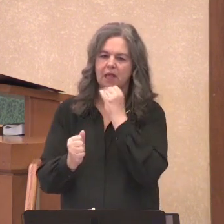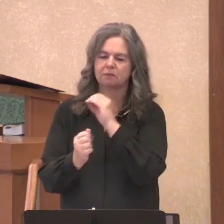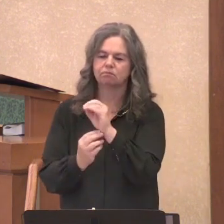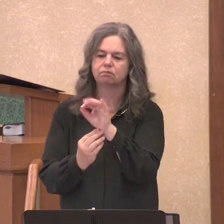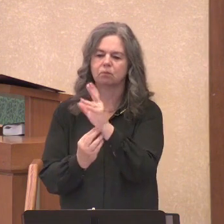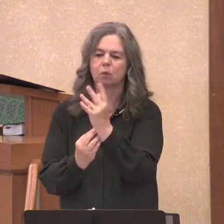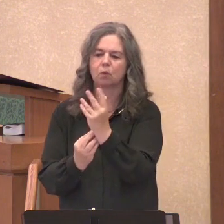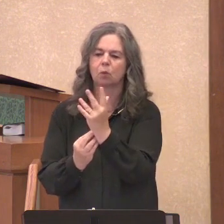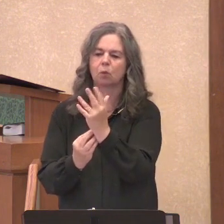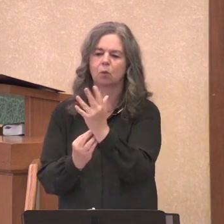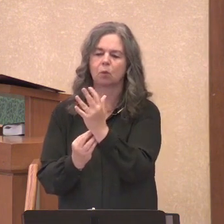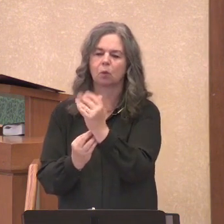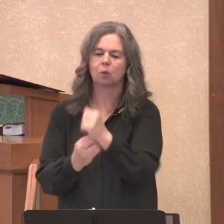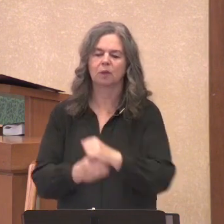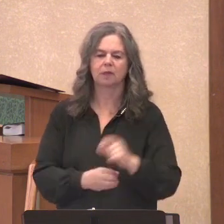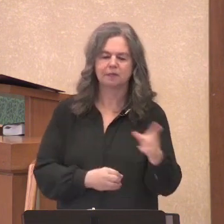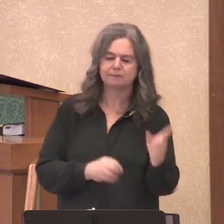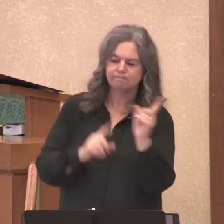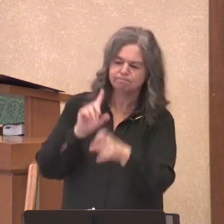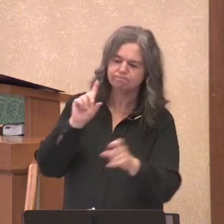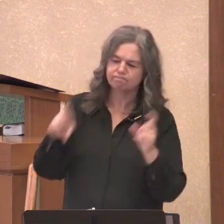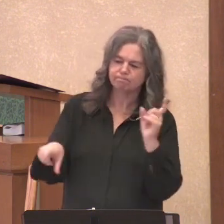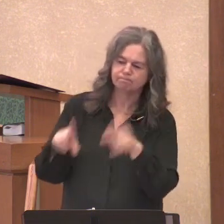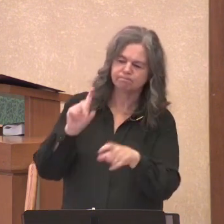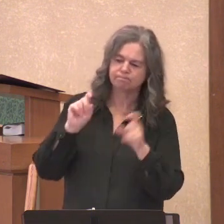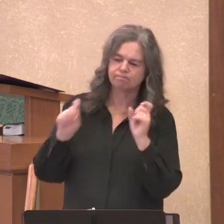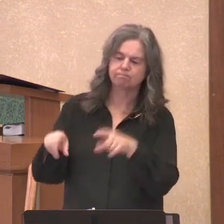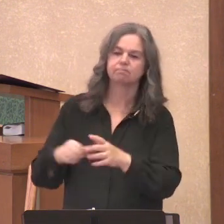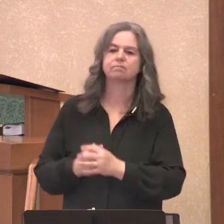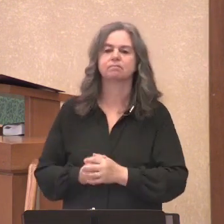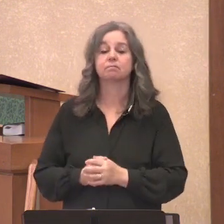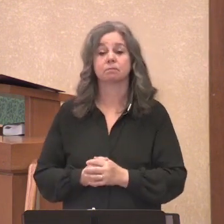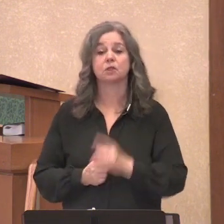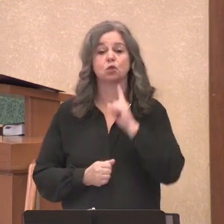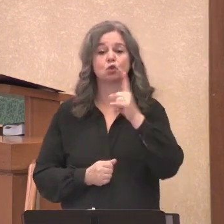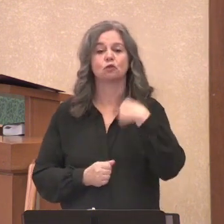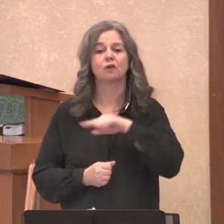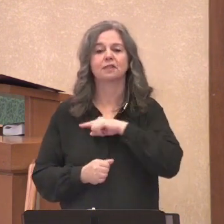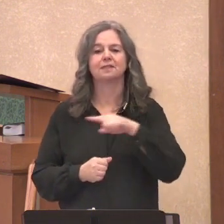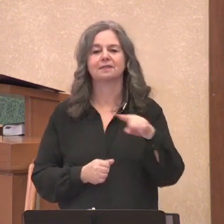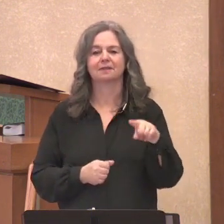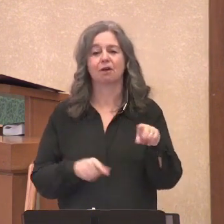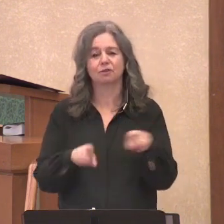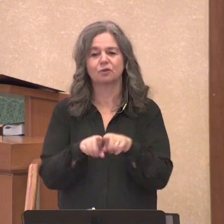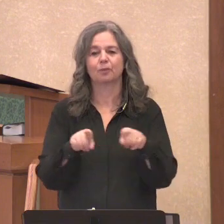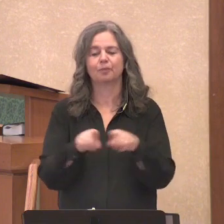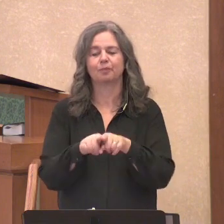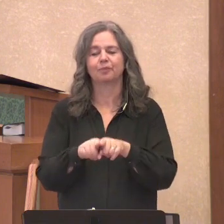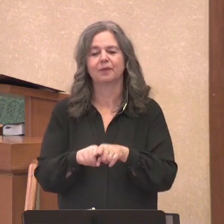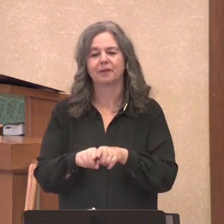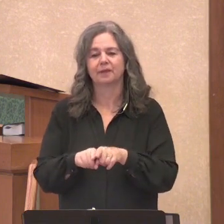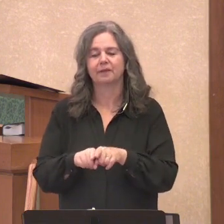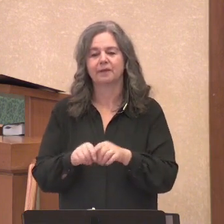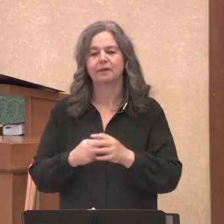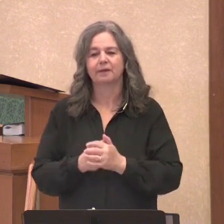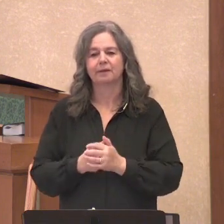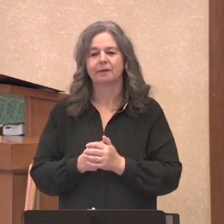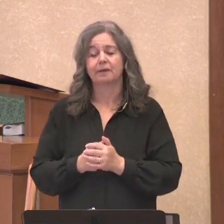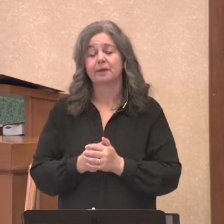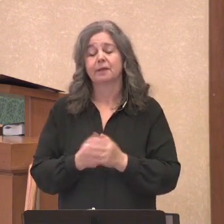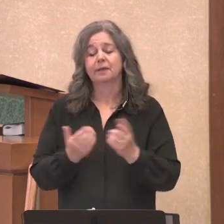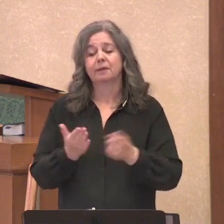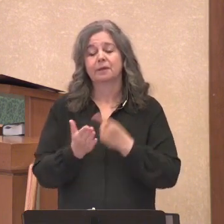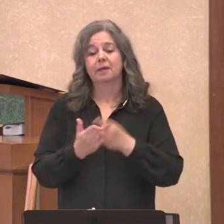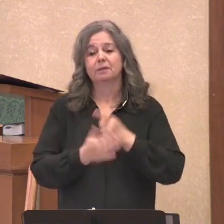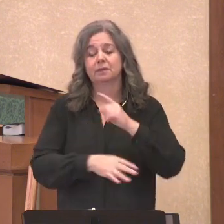darkness he asks those questions. Isn't that true of us as well? Sometimes it is in the dead of night